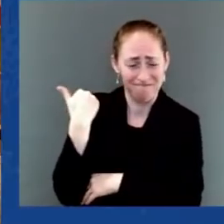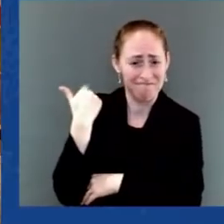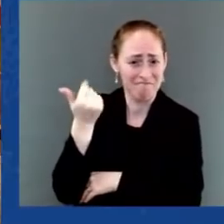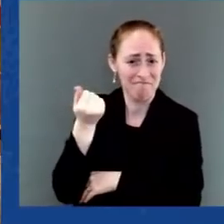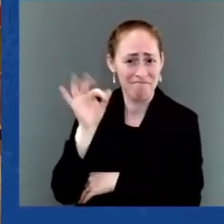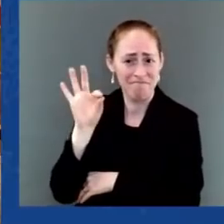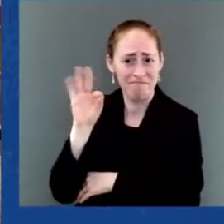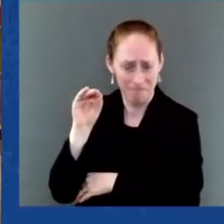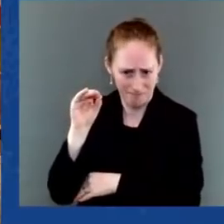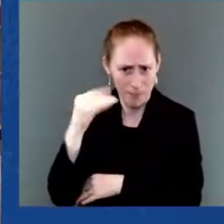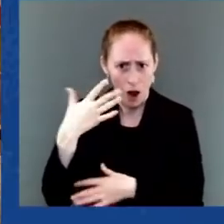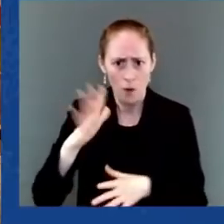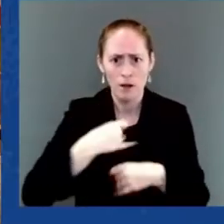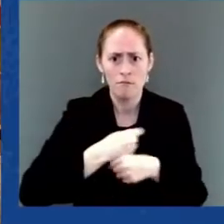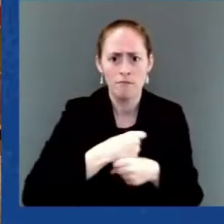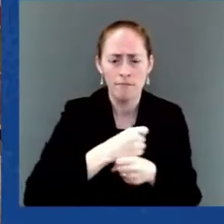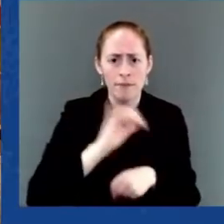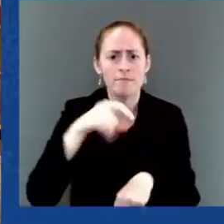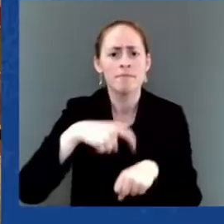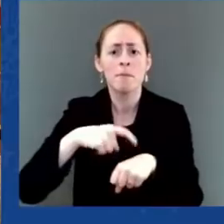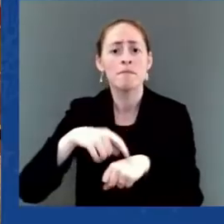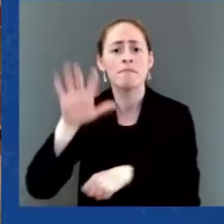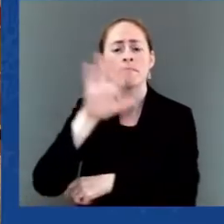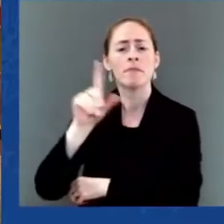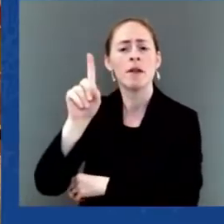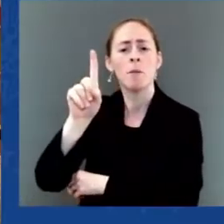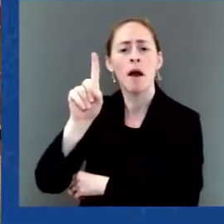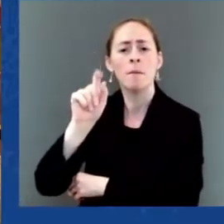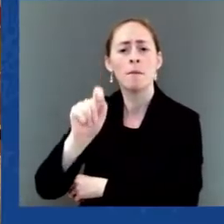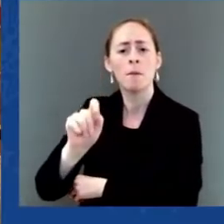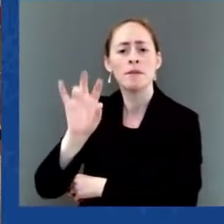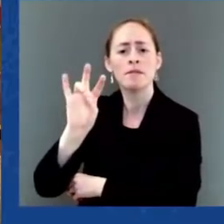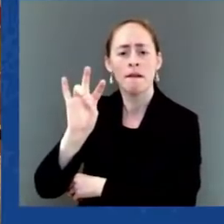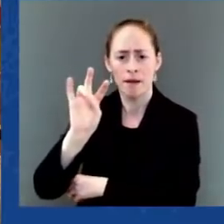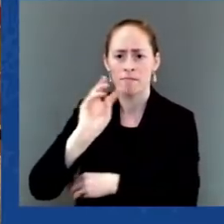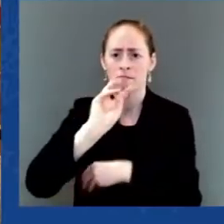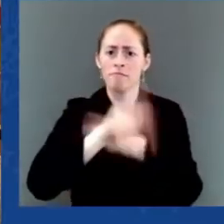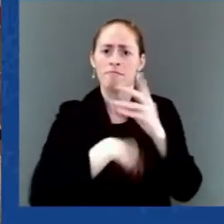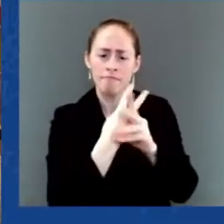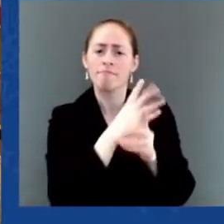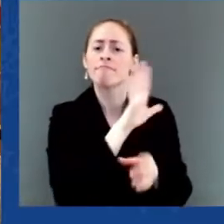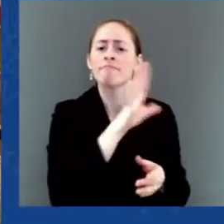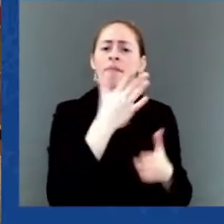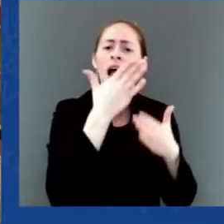And North America's was 16%.